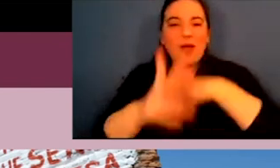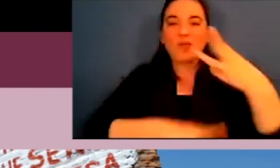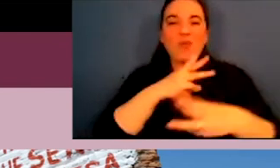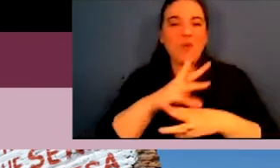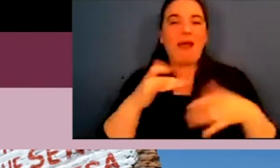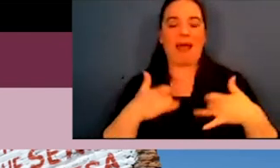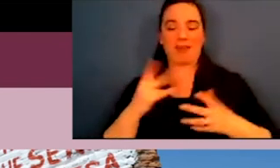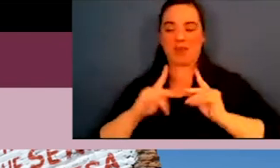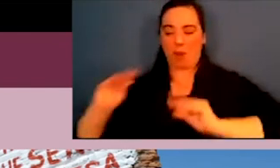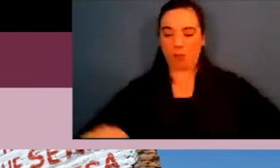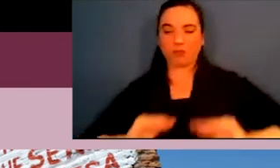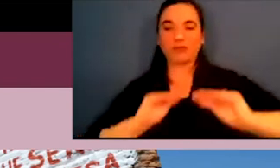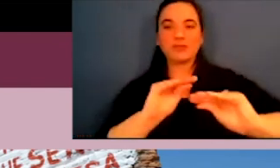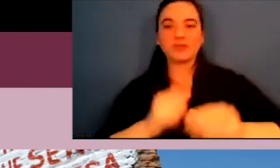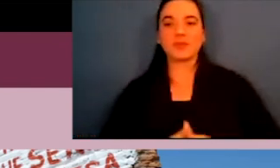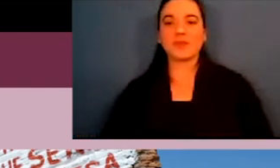every part of the world.